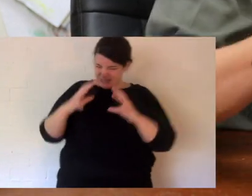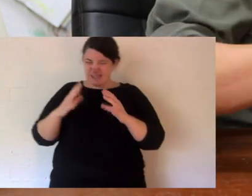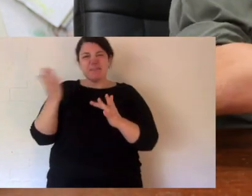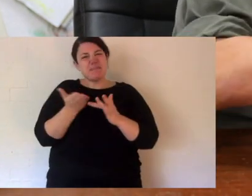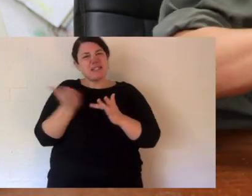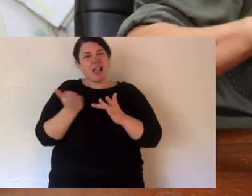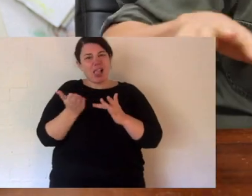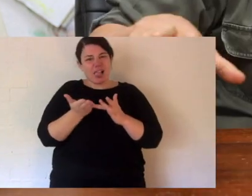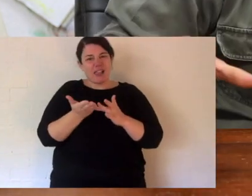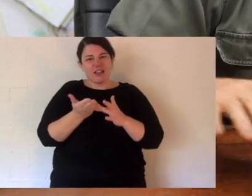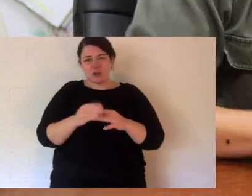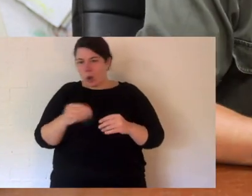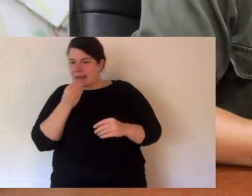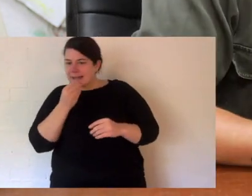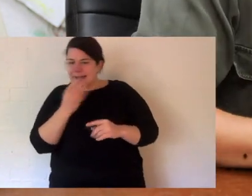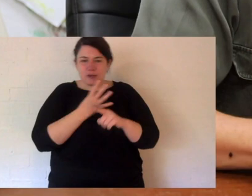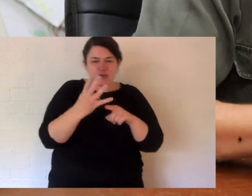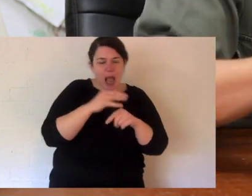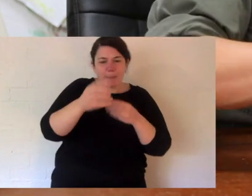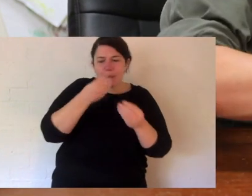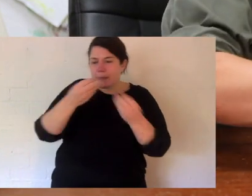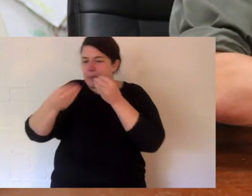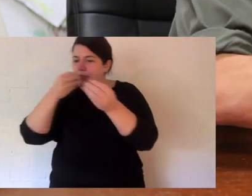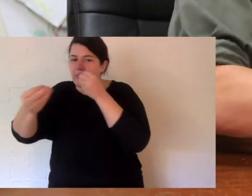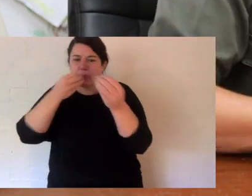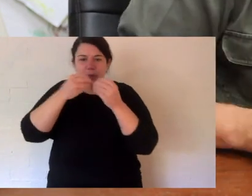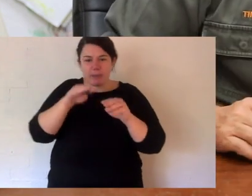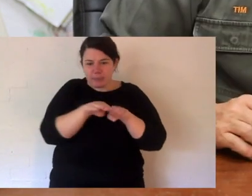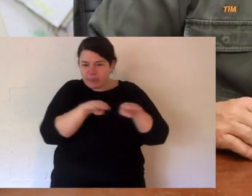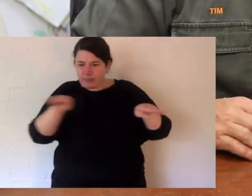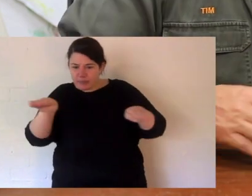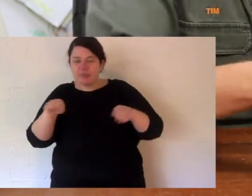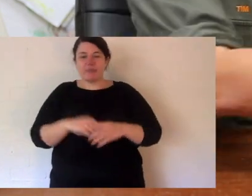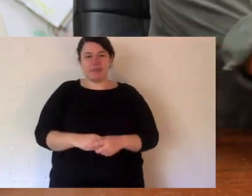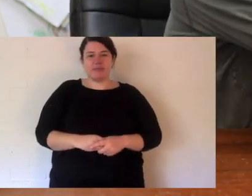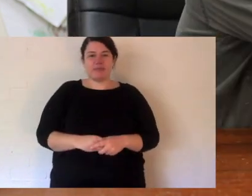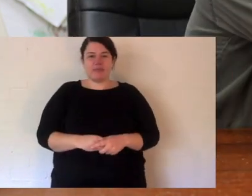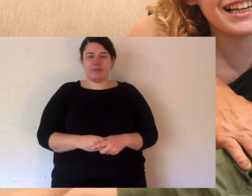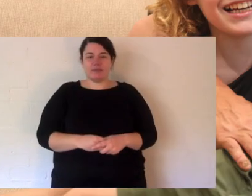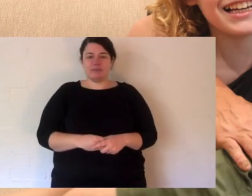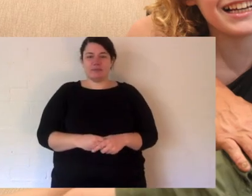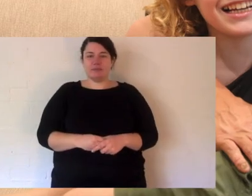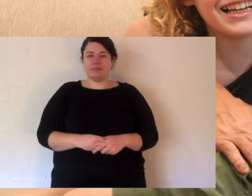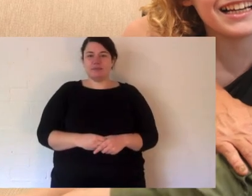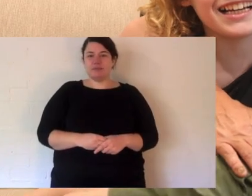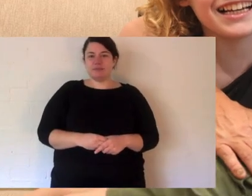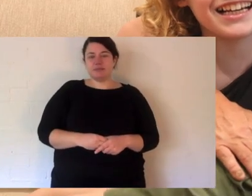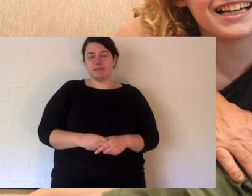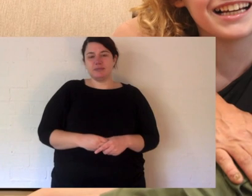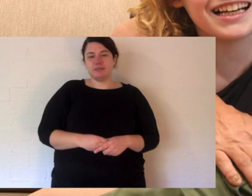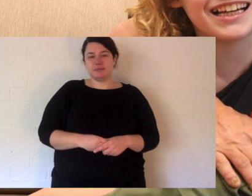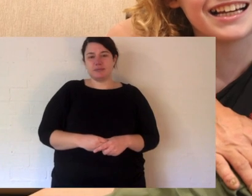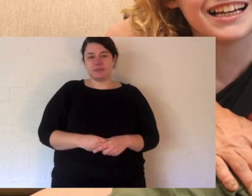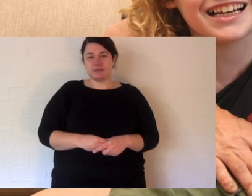eat all the new shoots of plants and grass and things like that at about the height you can see that she's feeding at now. The thing with marsupials